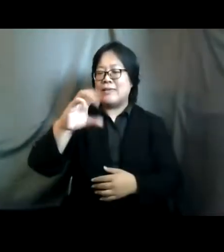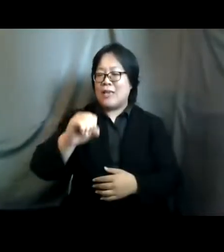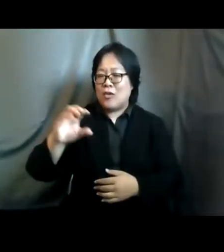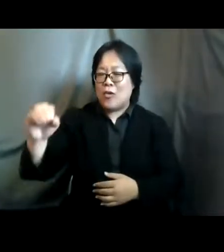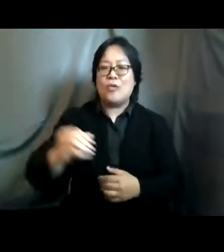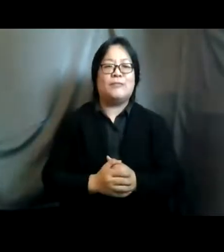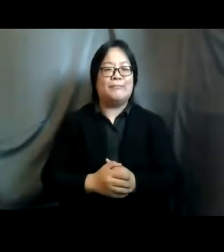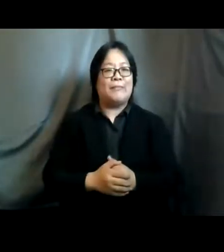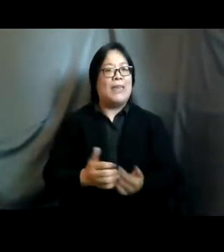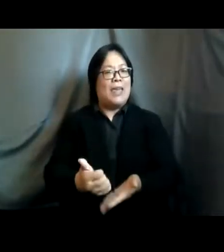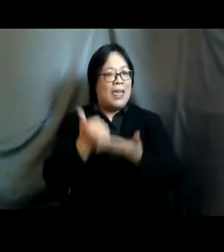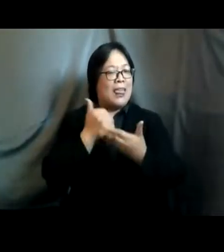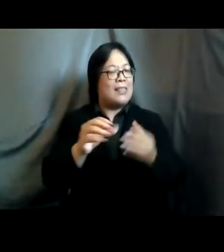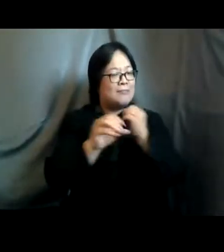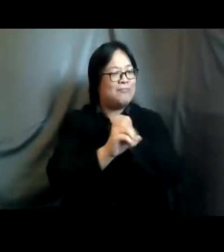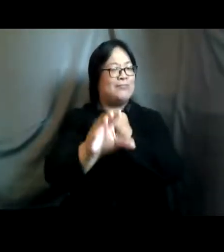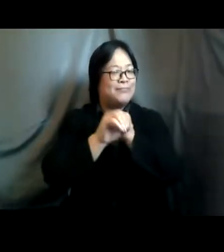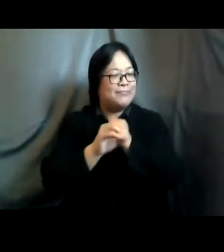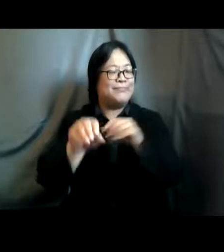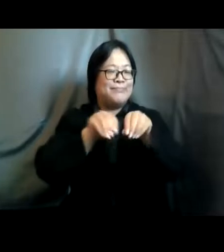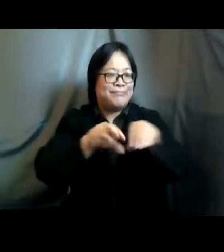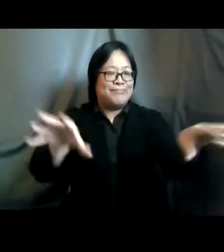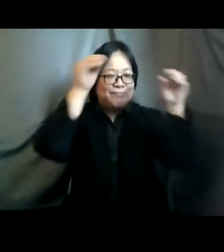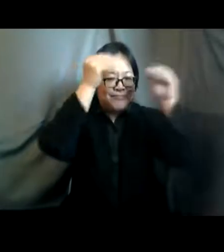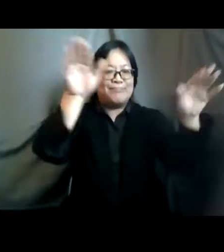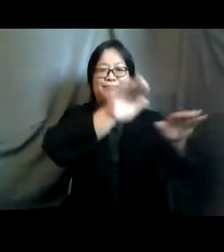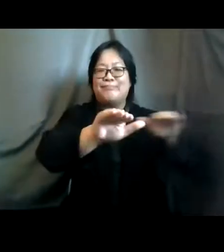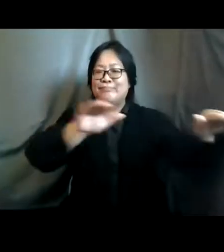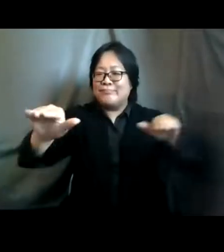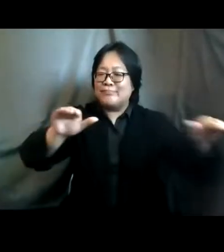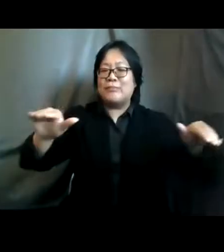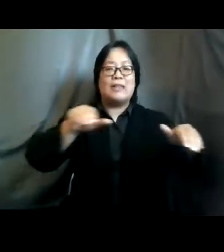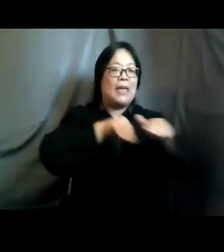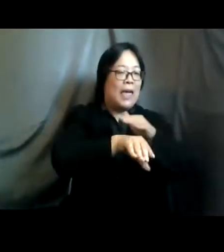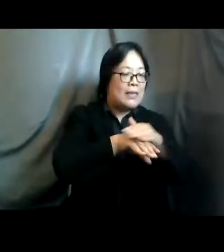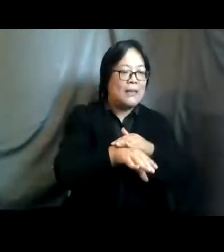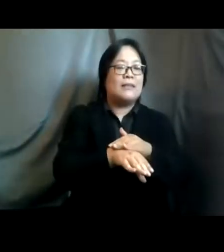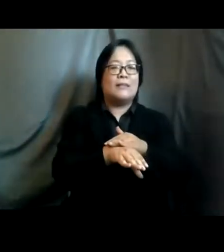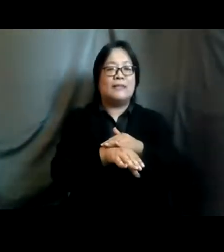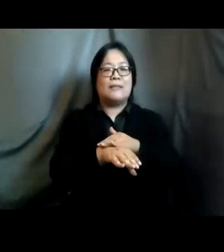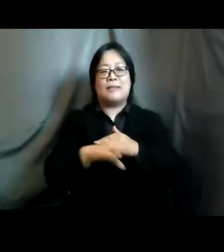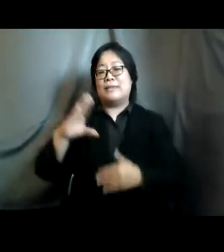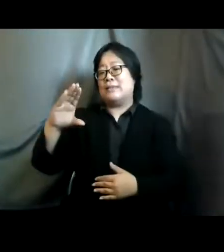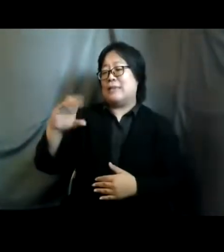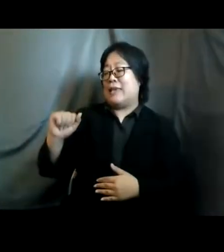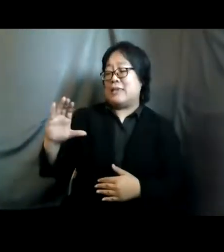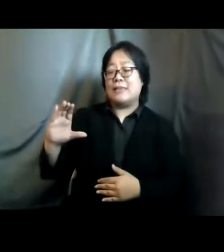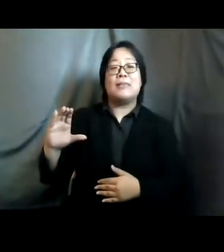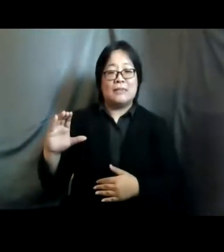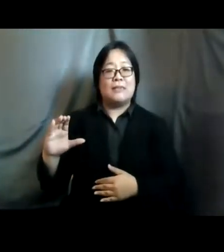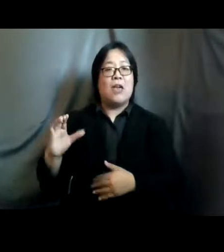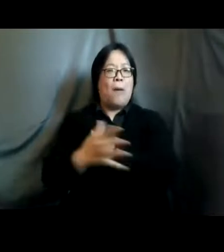sensitizing and to addressing the gaps uh to make access uh of csc in the poor